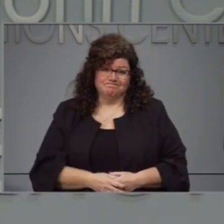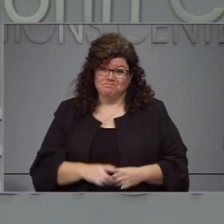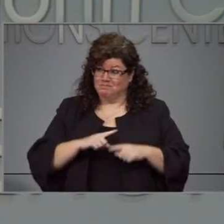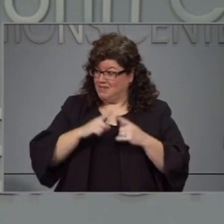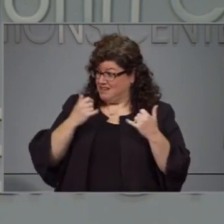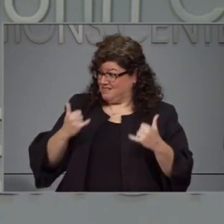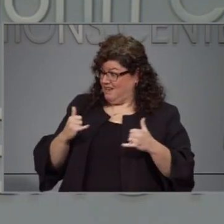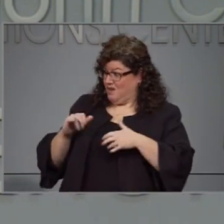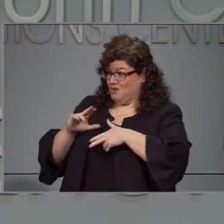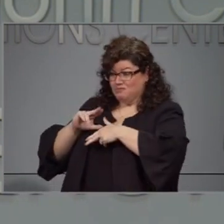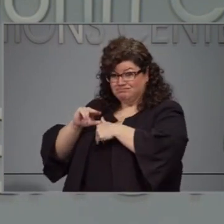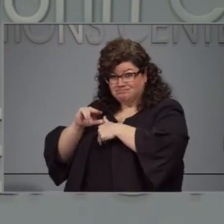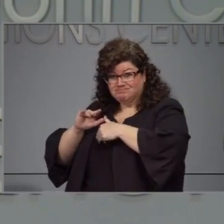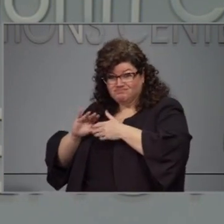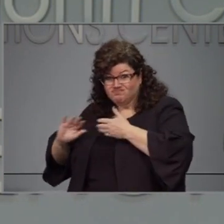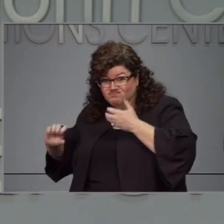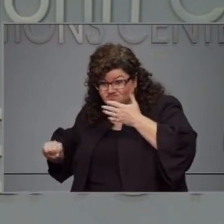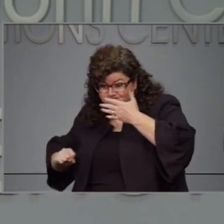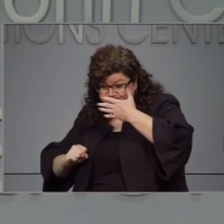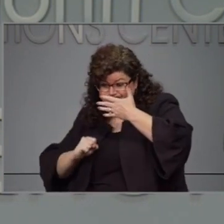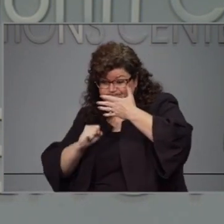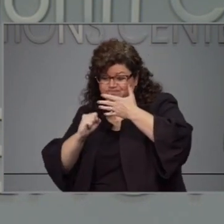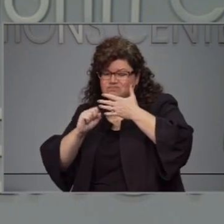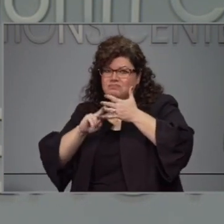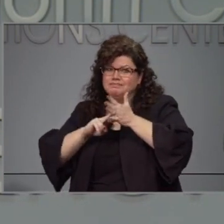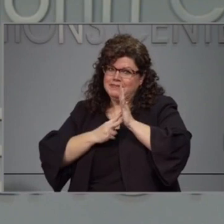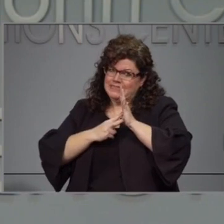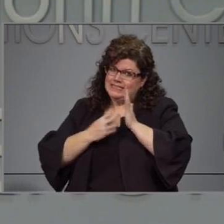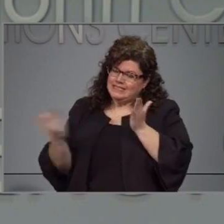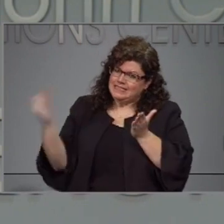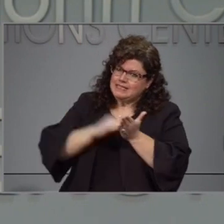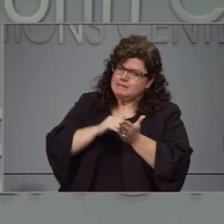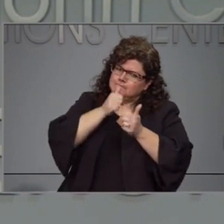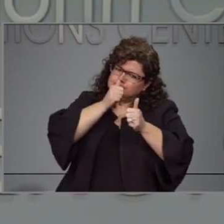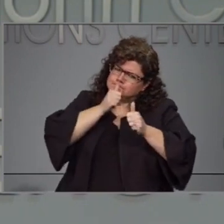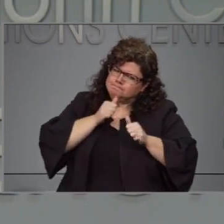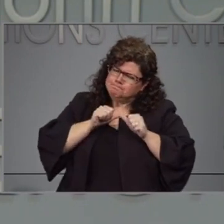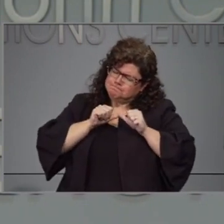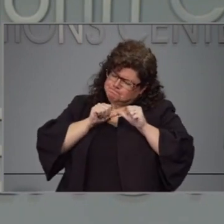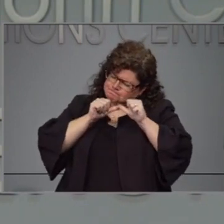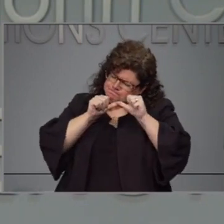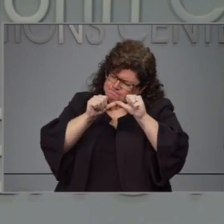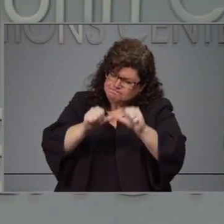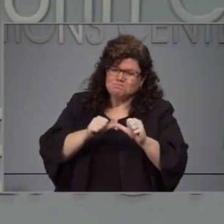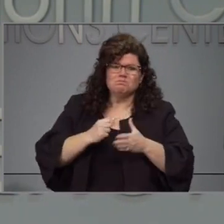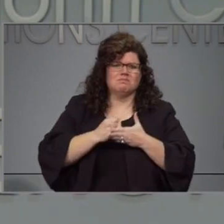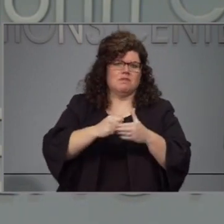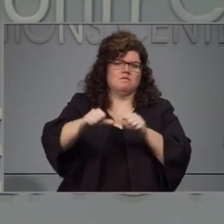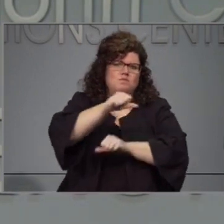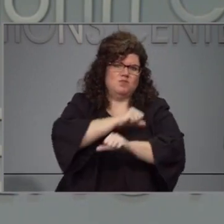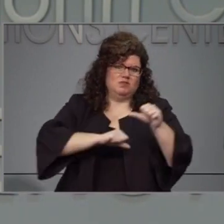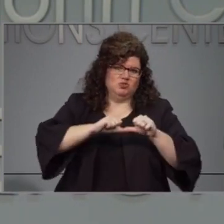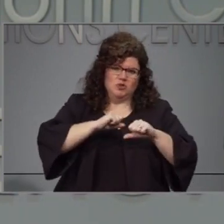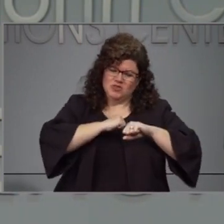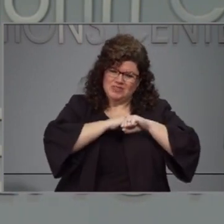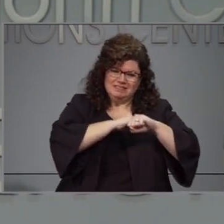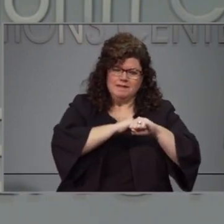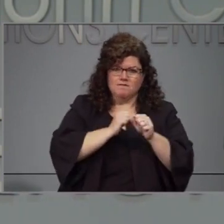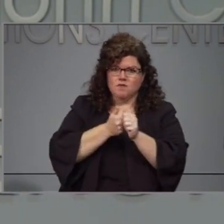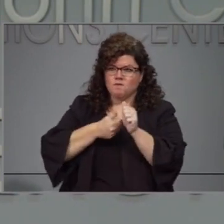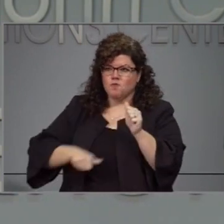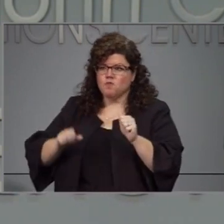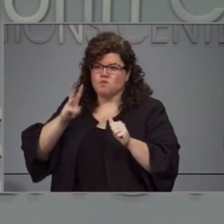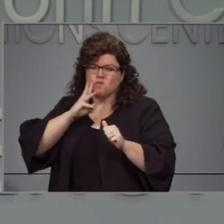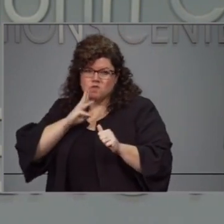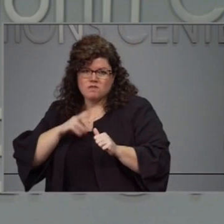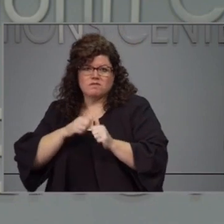storm on the way, we have to dig a little deeper. Let's keep each other safe from the wind and water as well as from